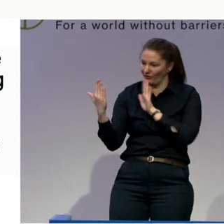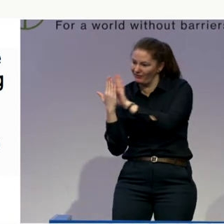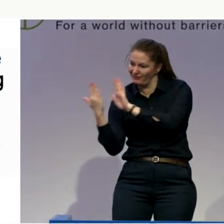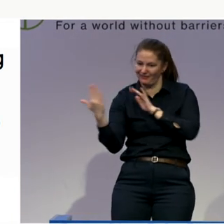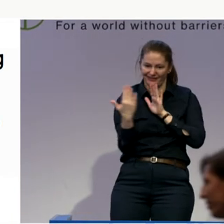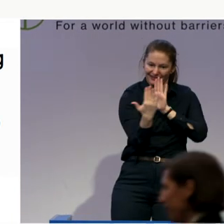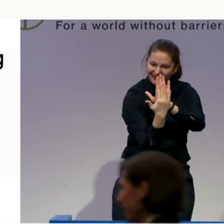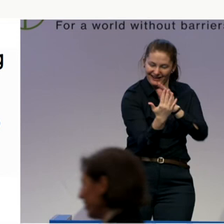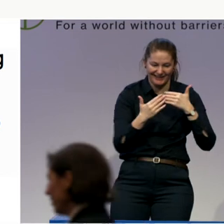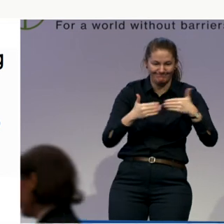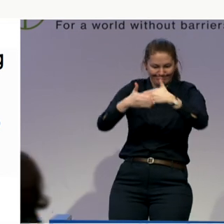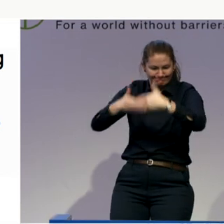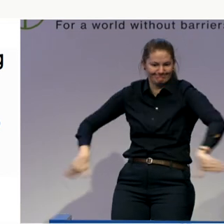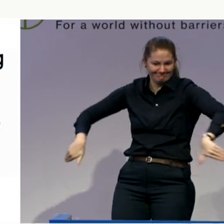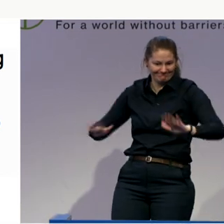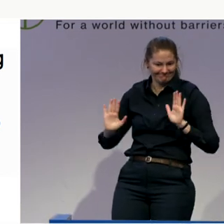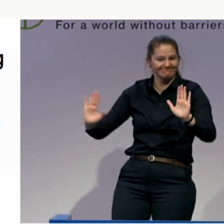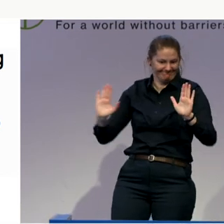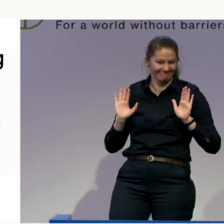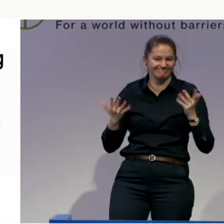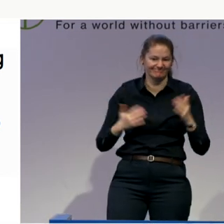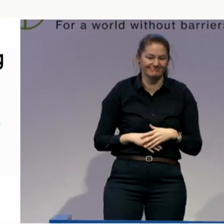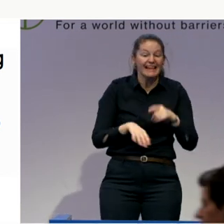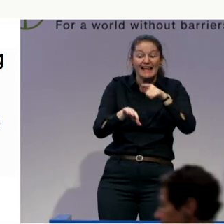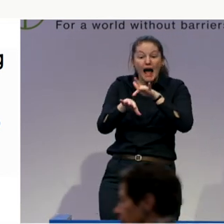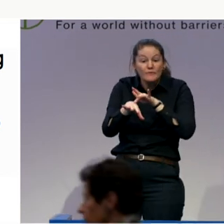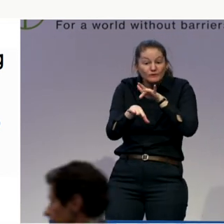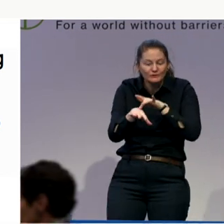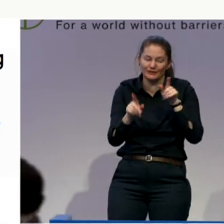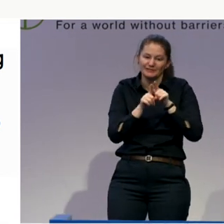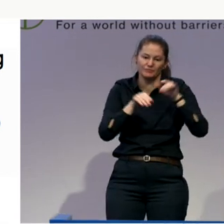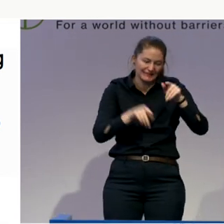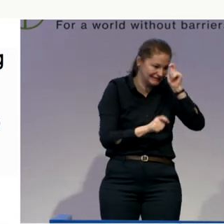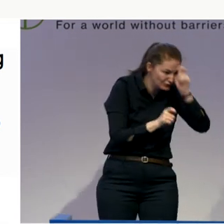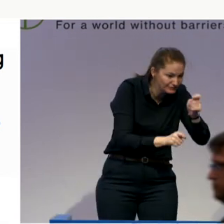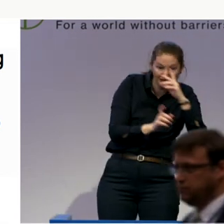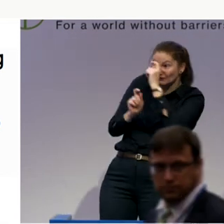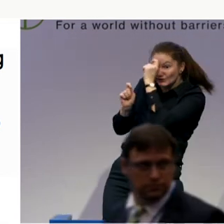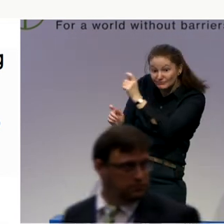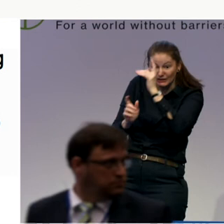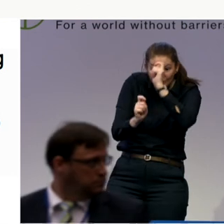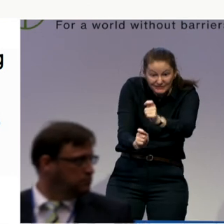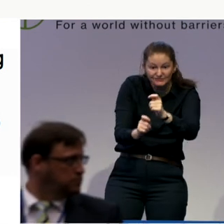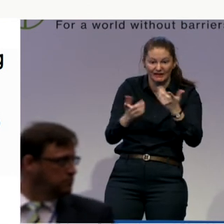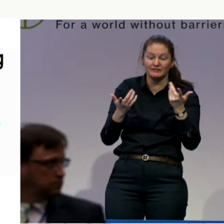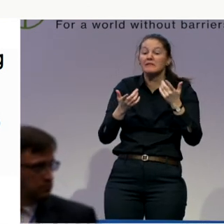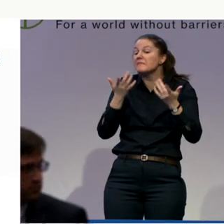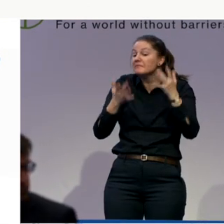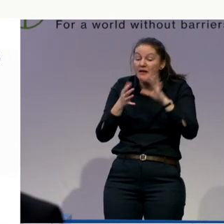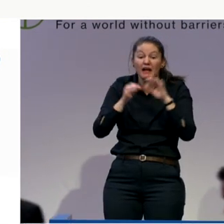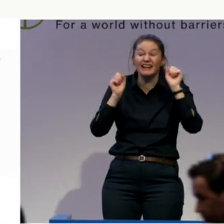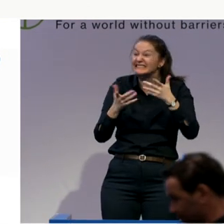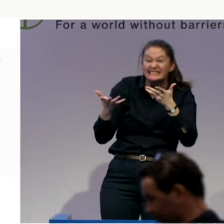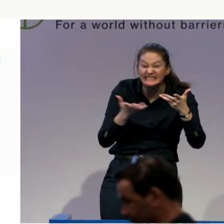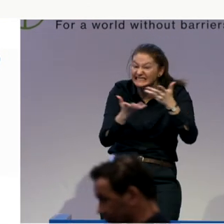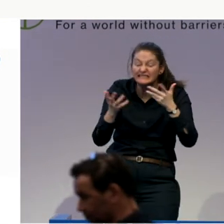to acknowledge emotion, make space for emotion, it might be mediation, it might be supervision, it might be